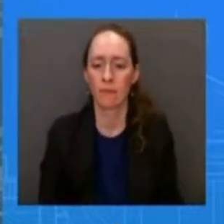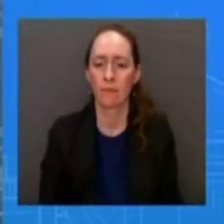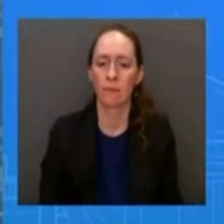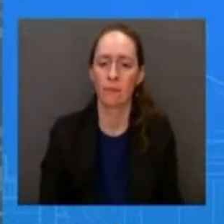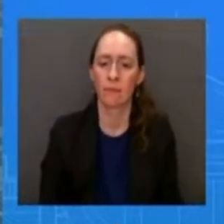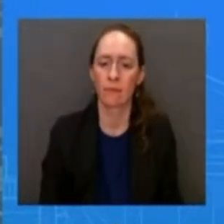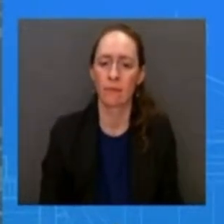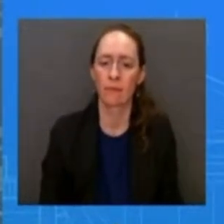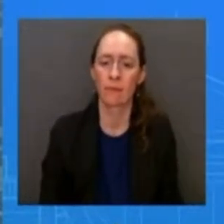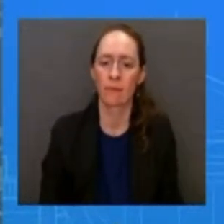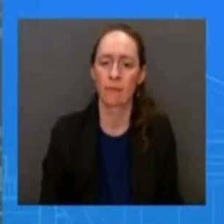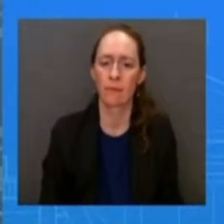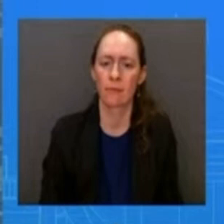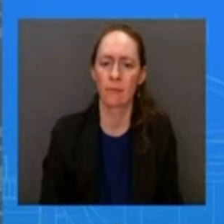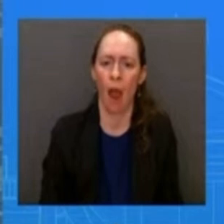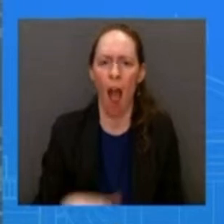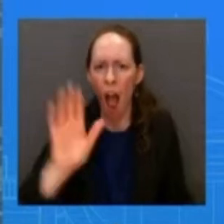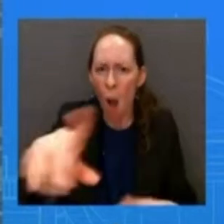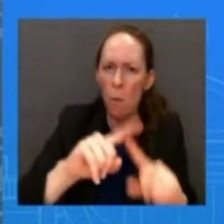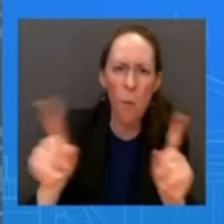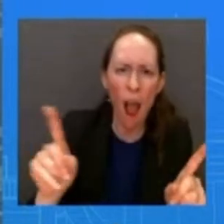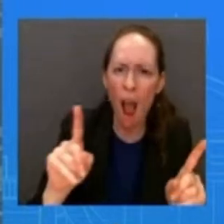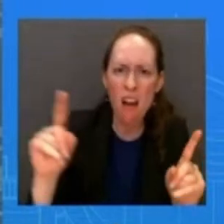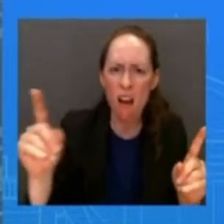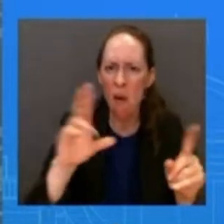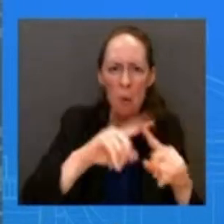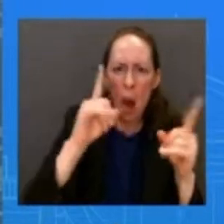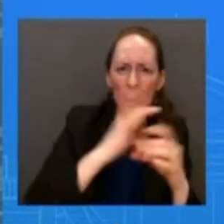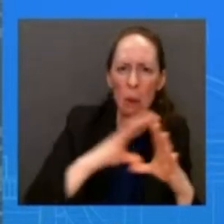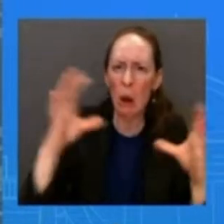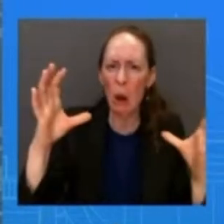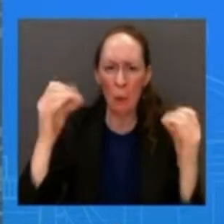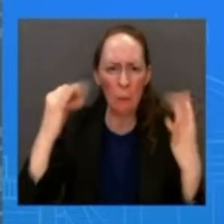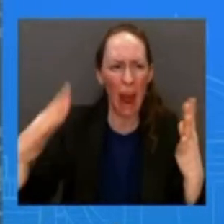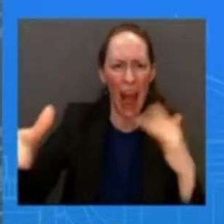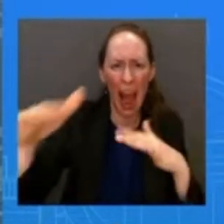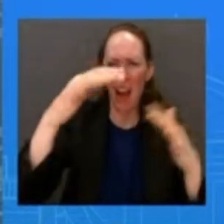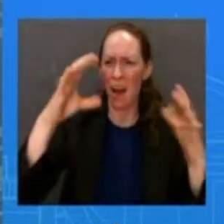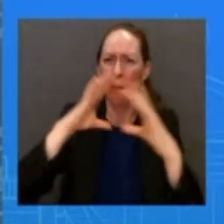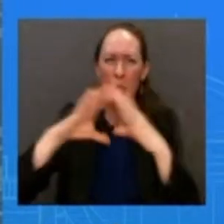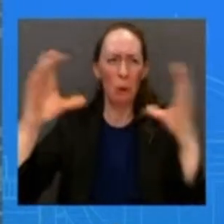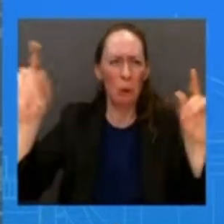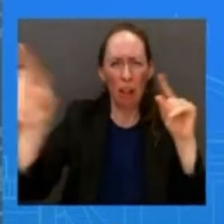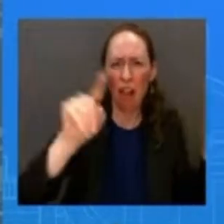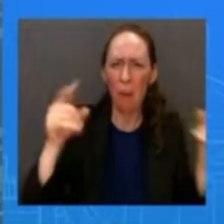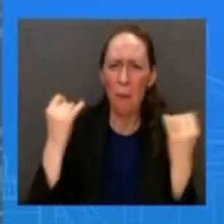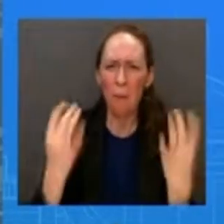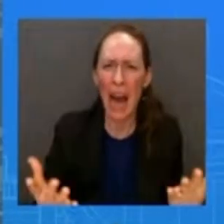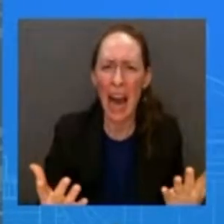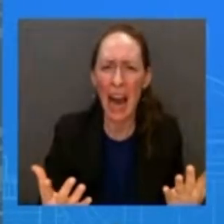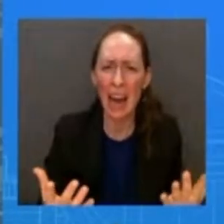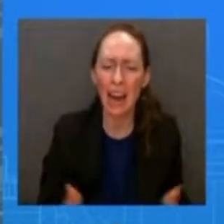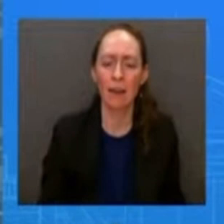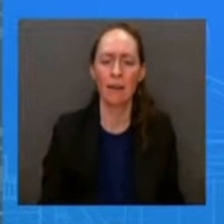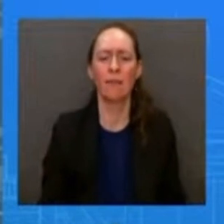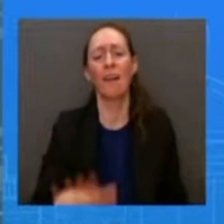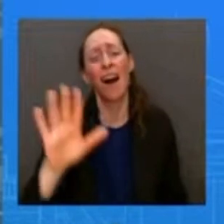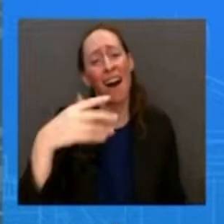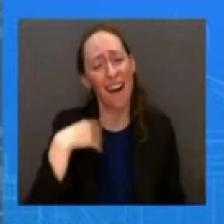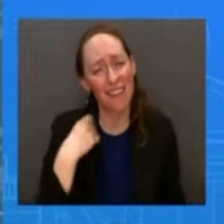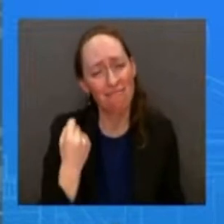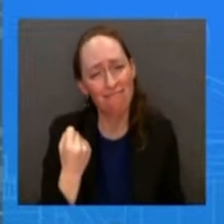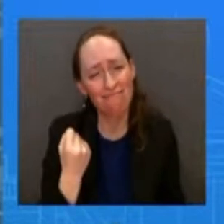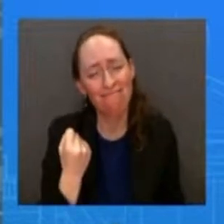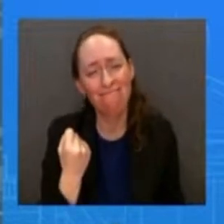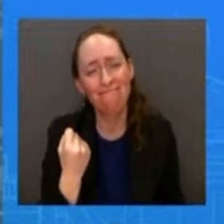dozens scores of balloons that are also in the civilian airspace every day i i hear you um and i know that you're you just you just read me